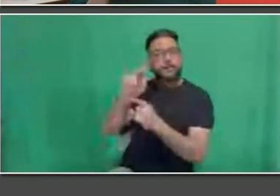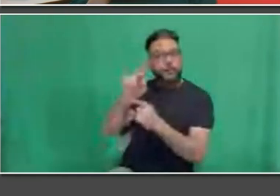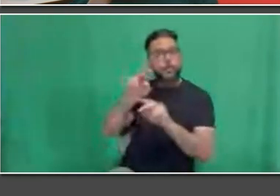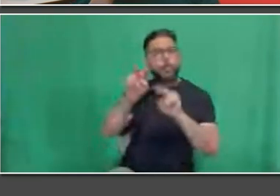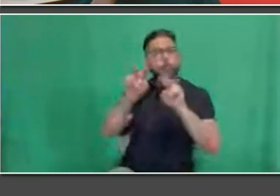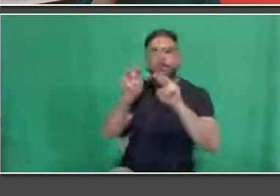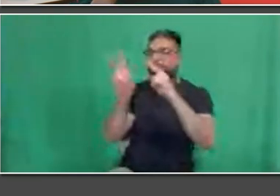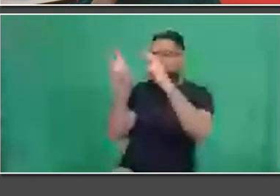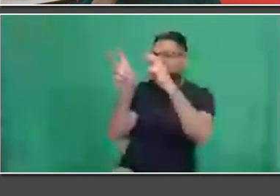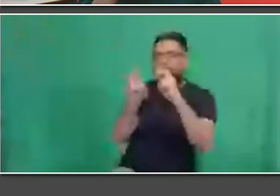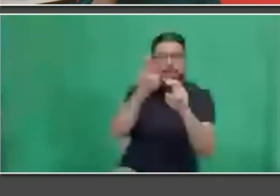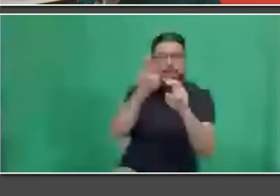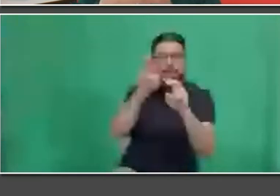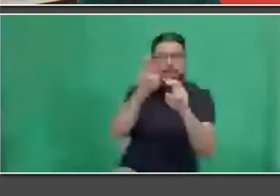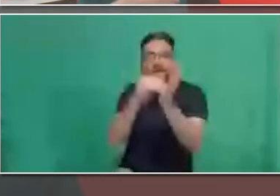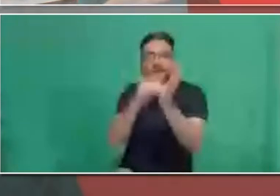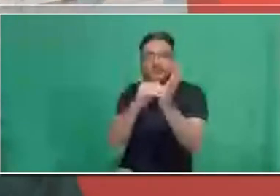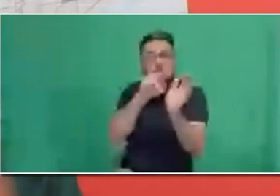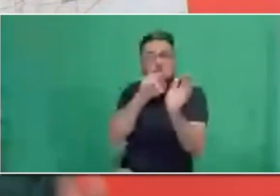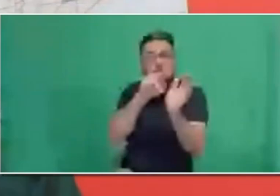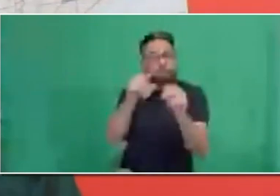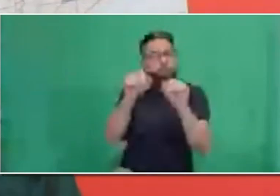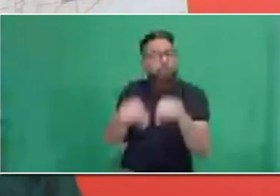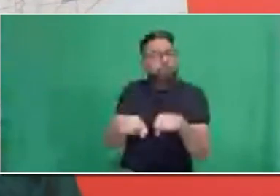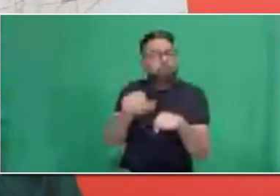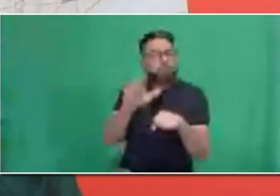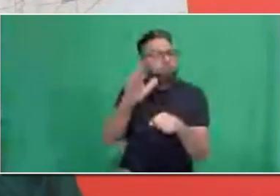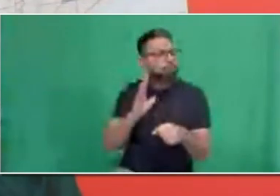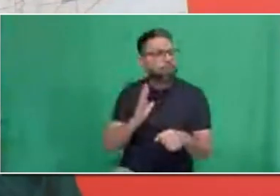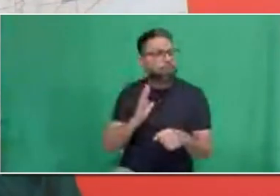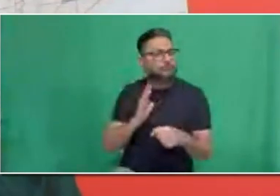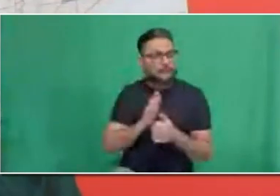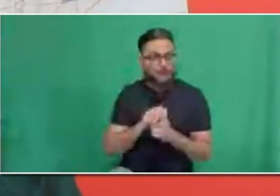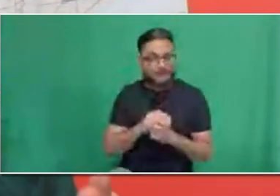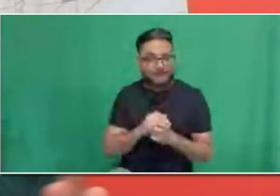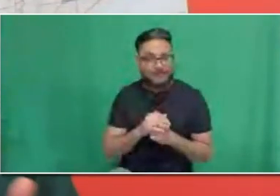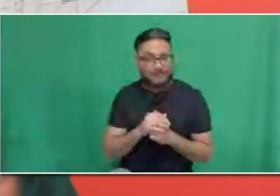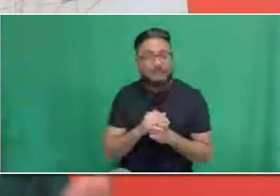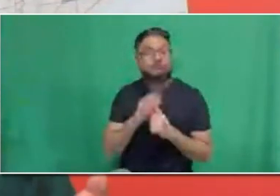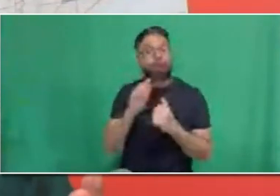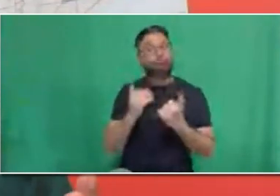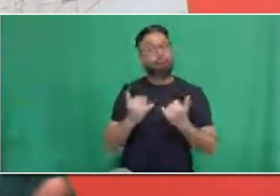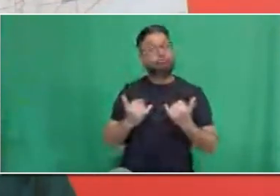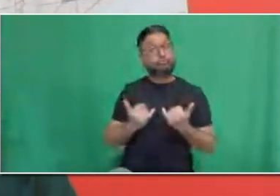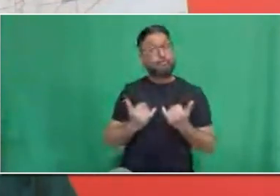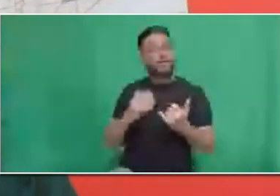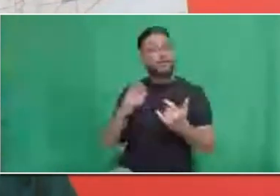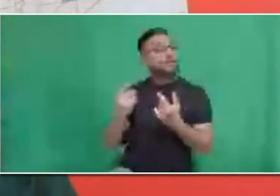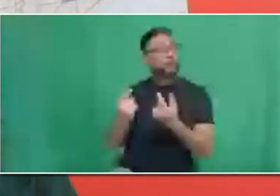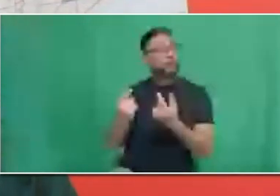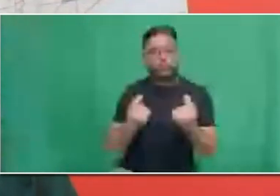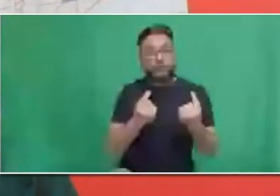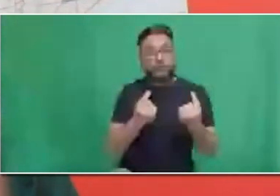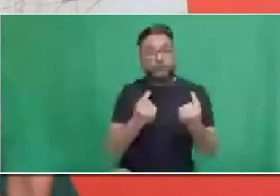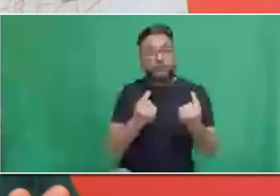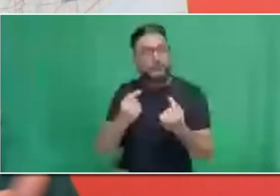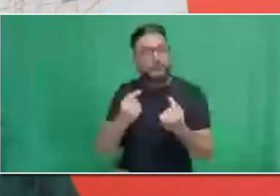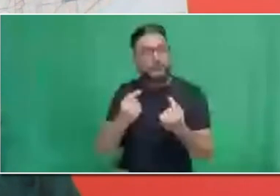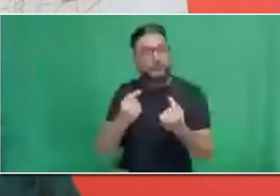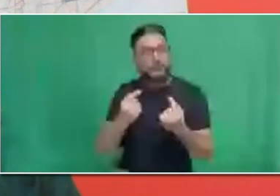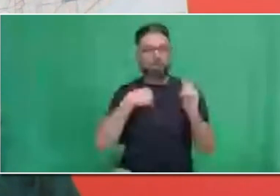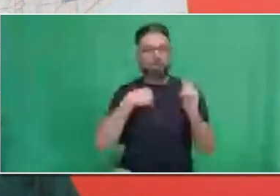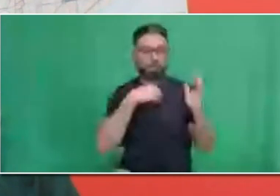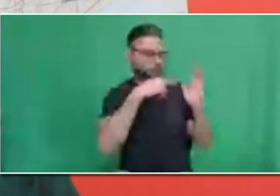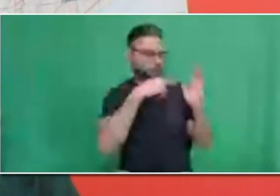So, now I am going to read the questions as they come in and then I will turn it over to one of our panelists and